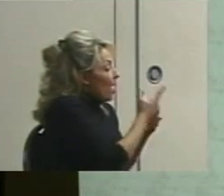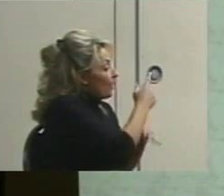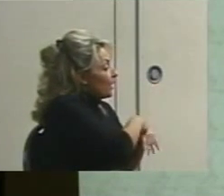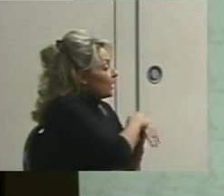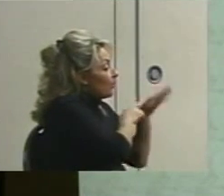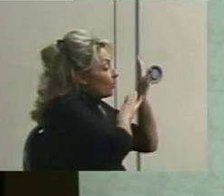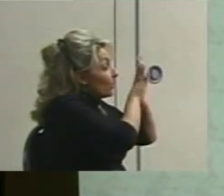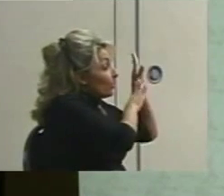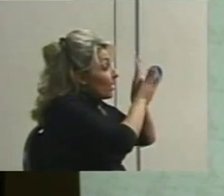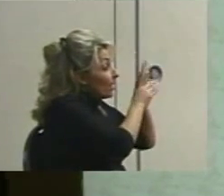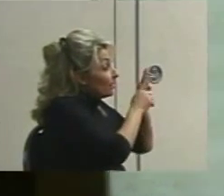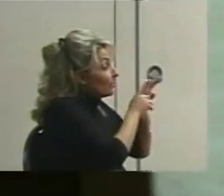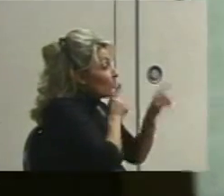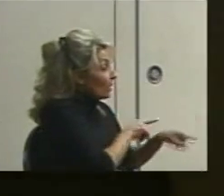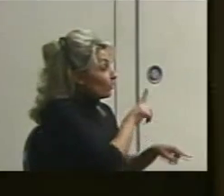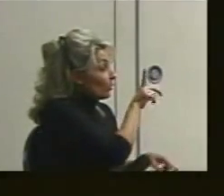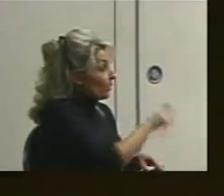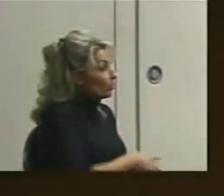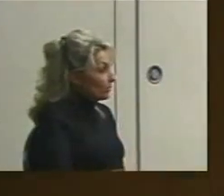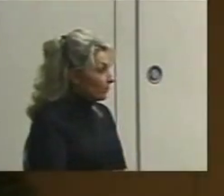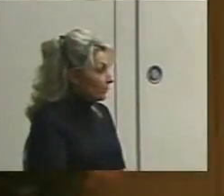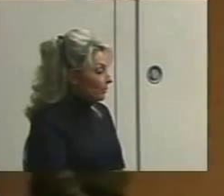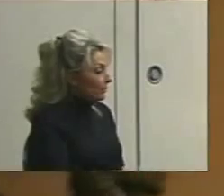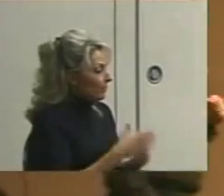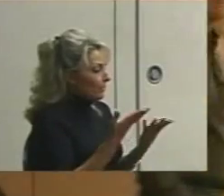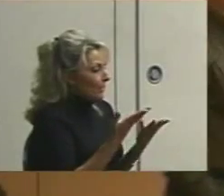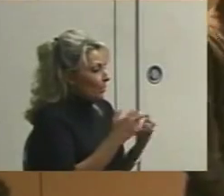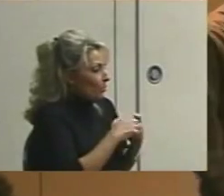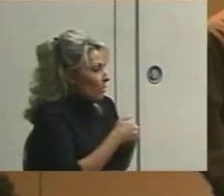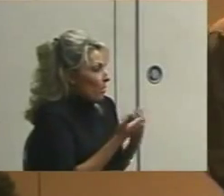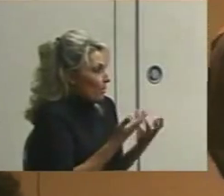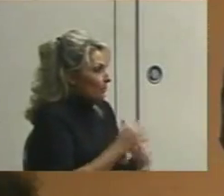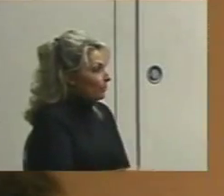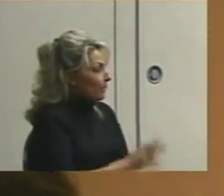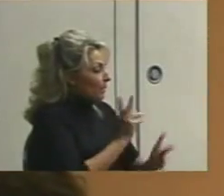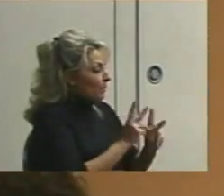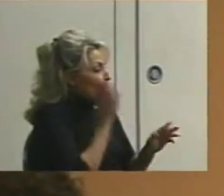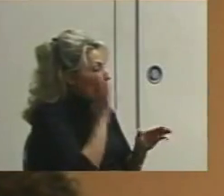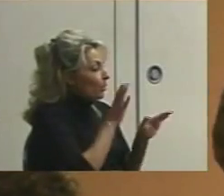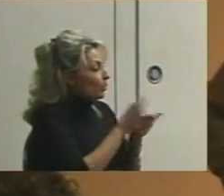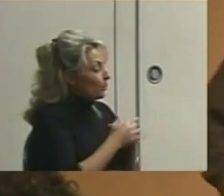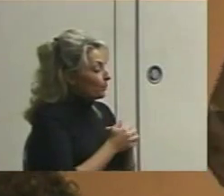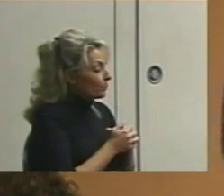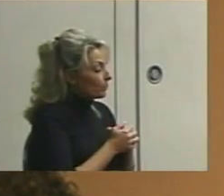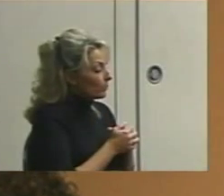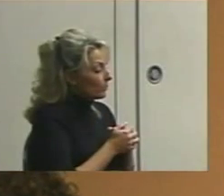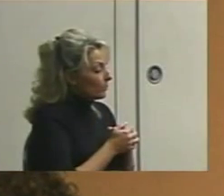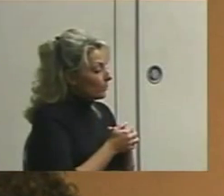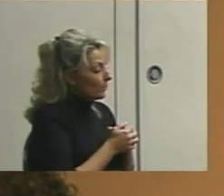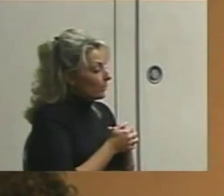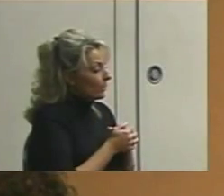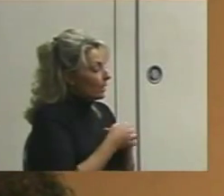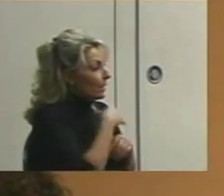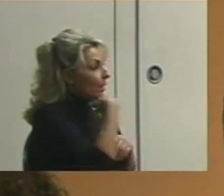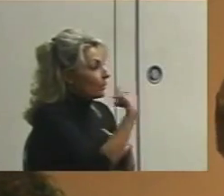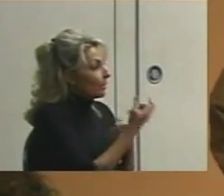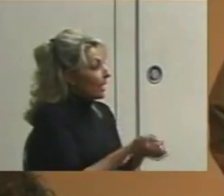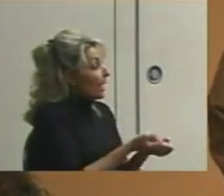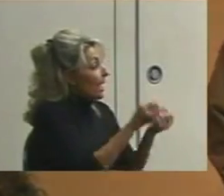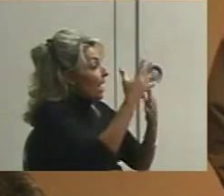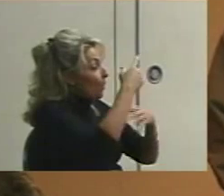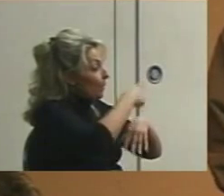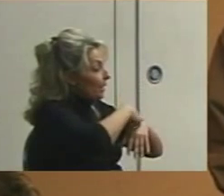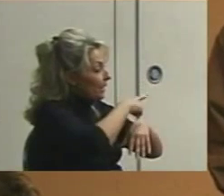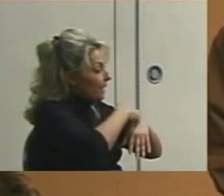hand to answer a question. Here's the problem, though. Here's what people will do. They'll just simply say, how many